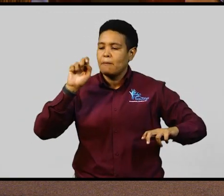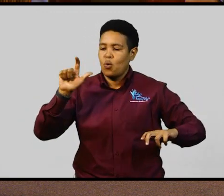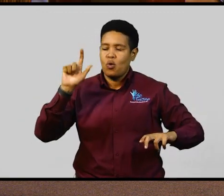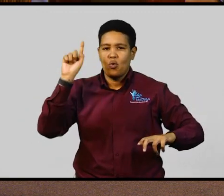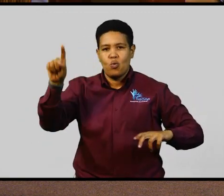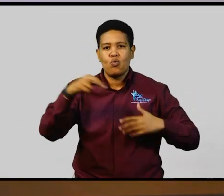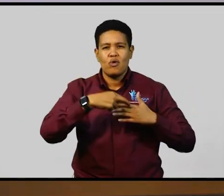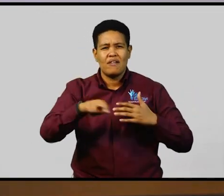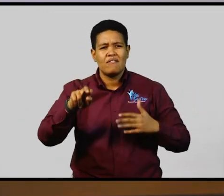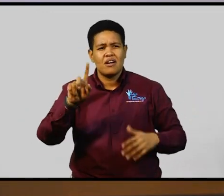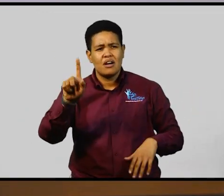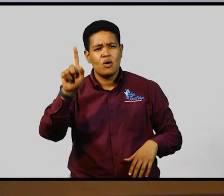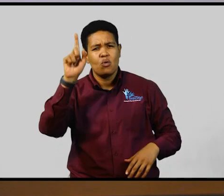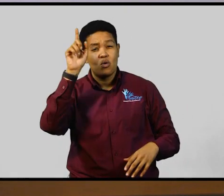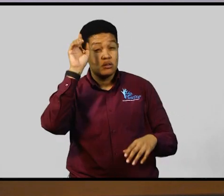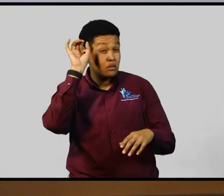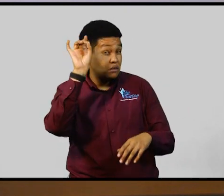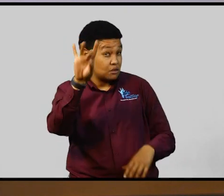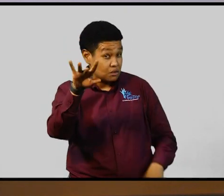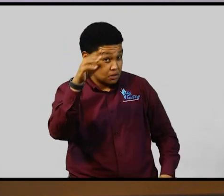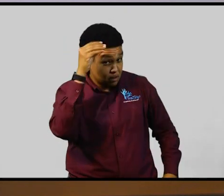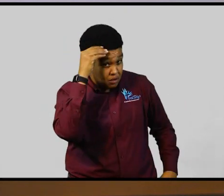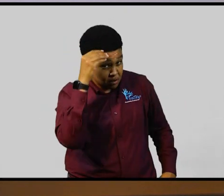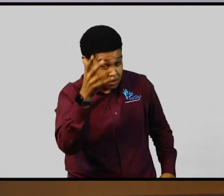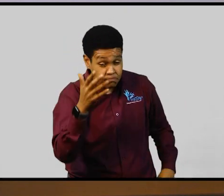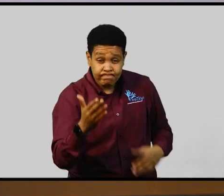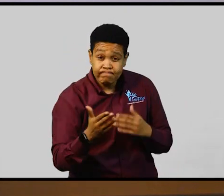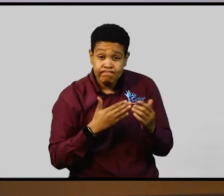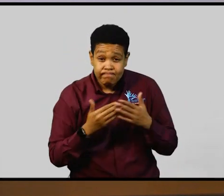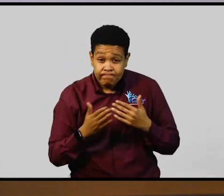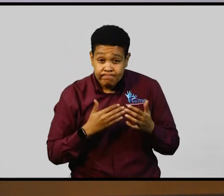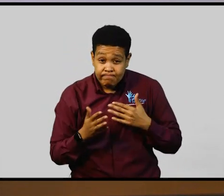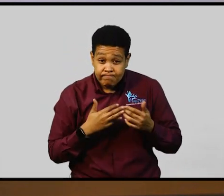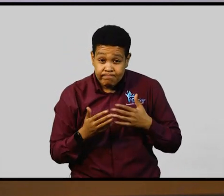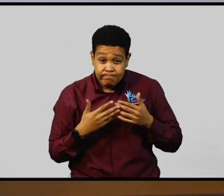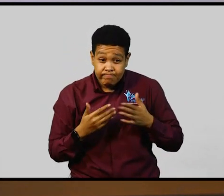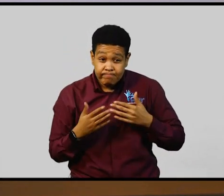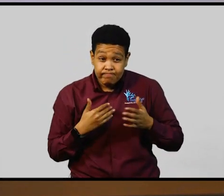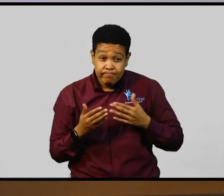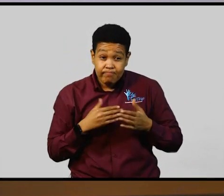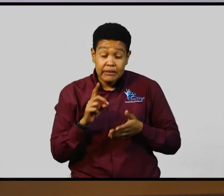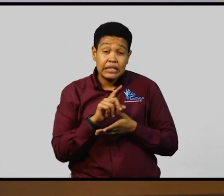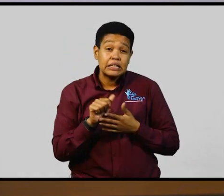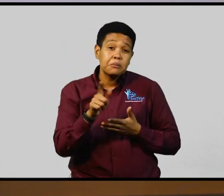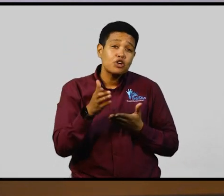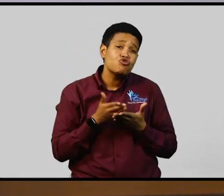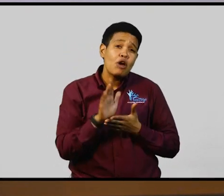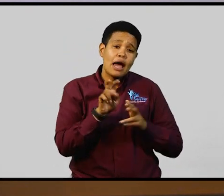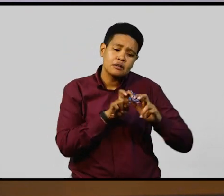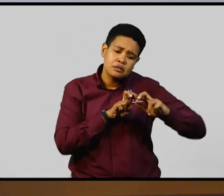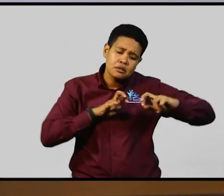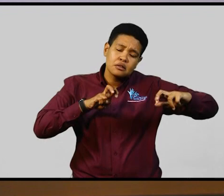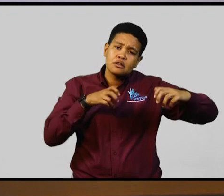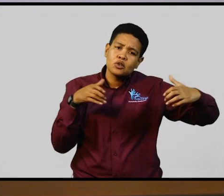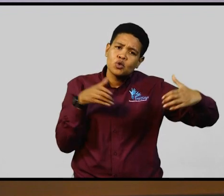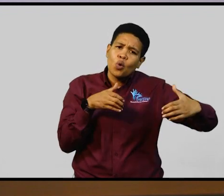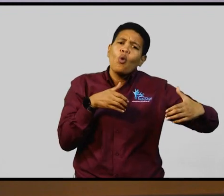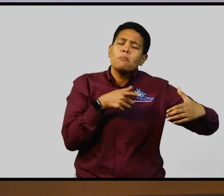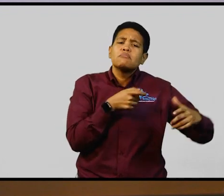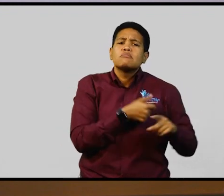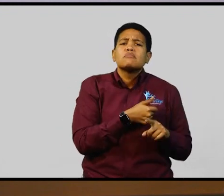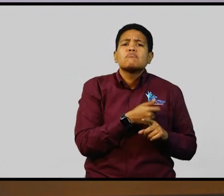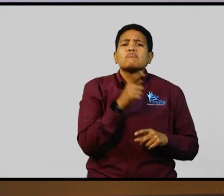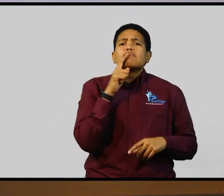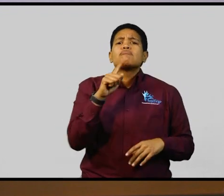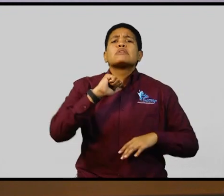I want to point out that irrespective of the Disability Rights Tribunal being